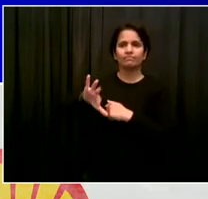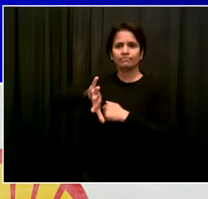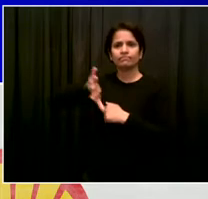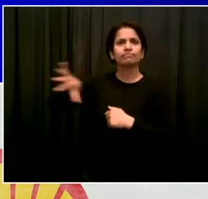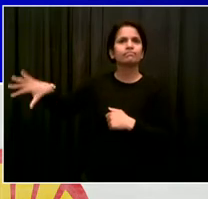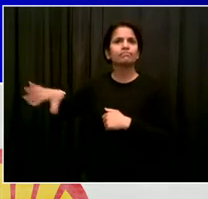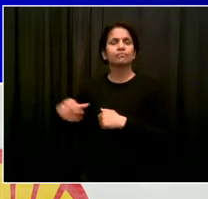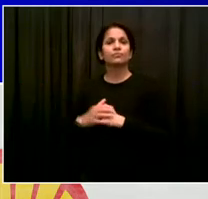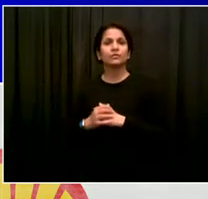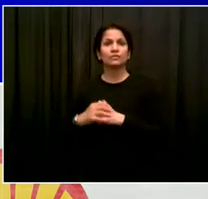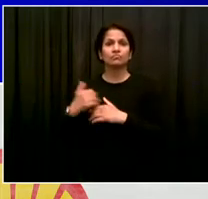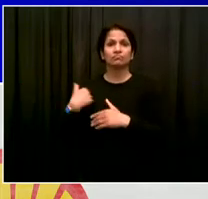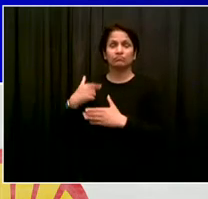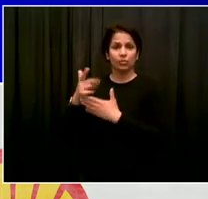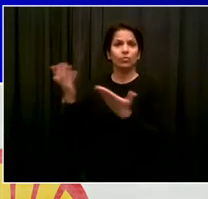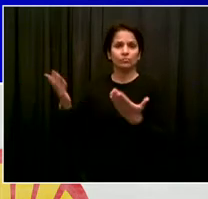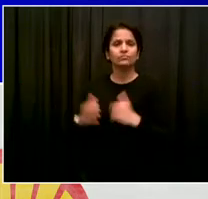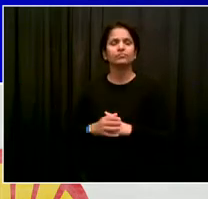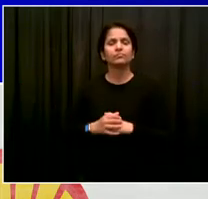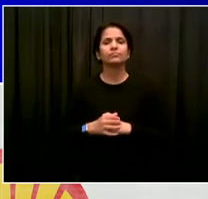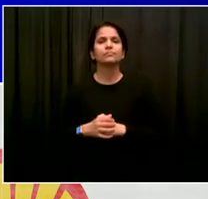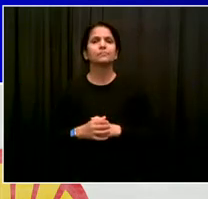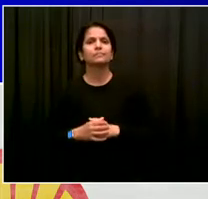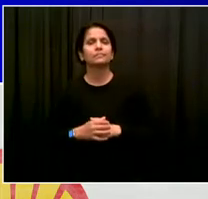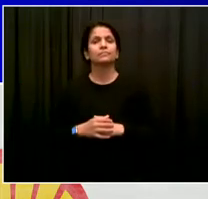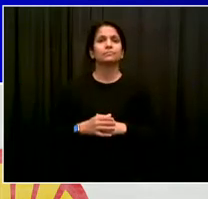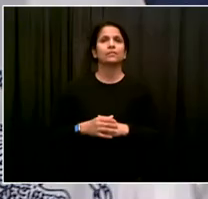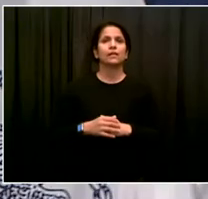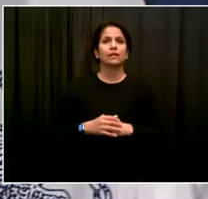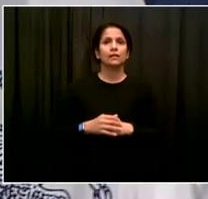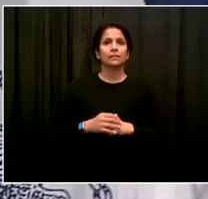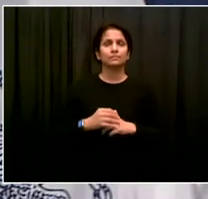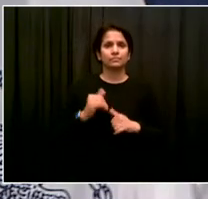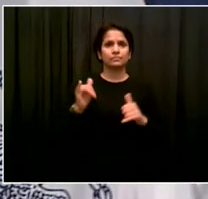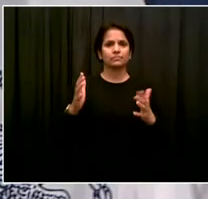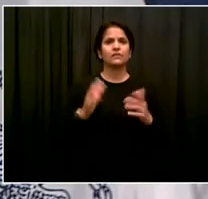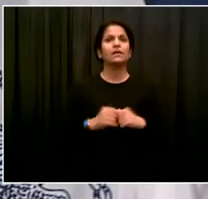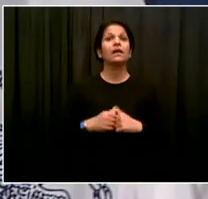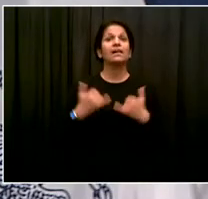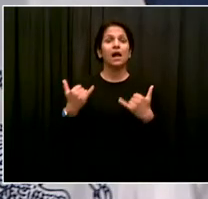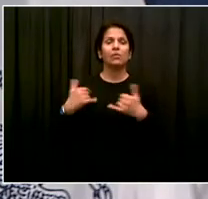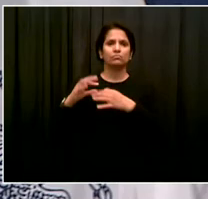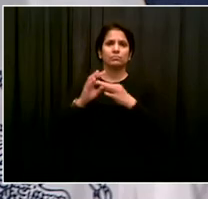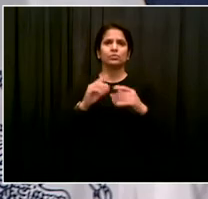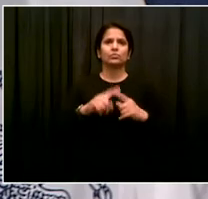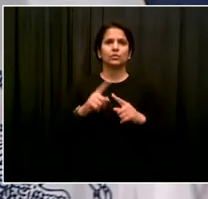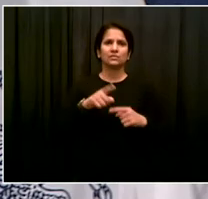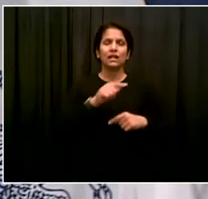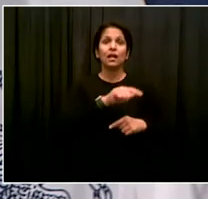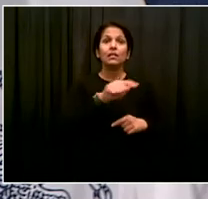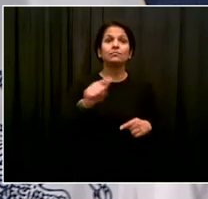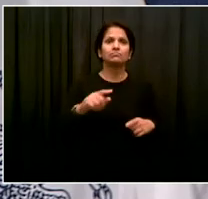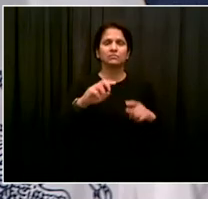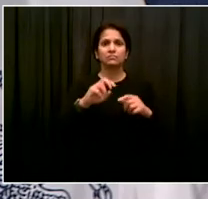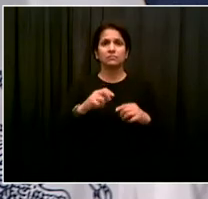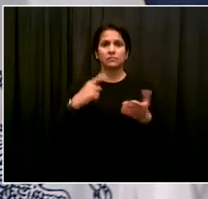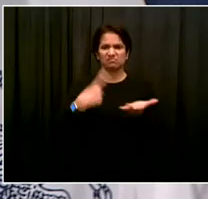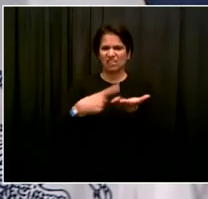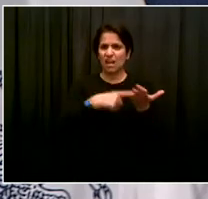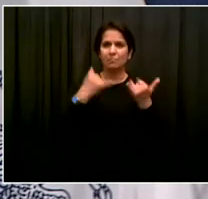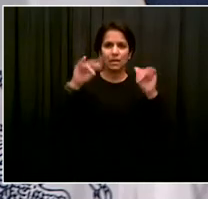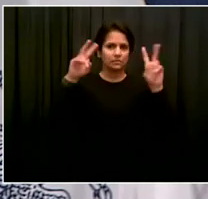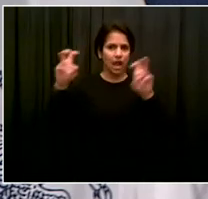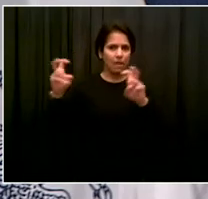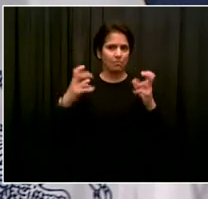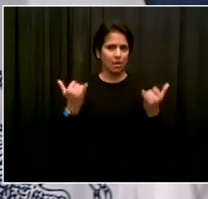major announcement. This is so important because as we prepare for the future we need to